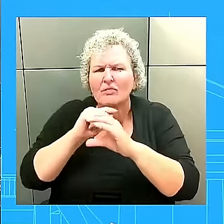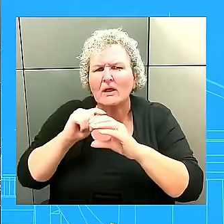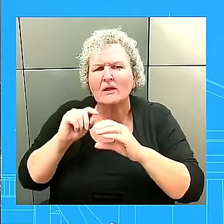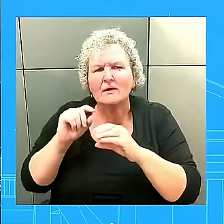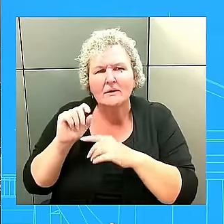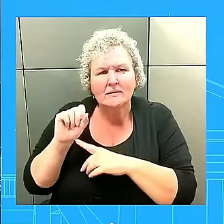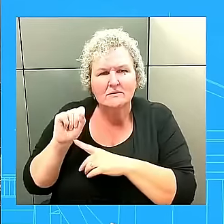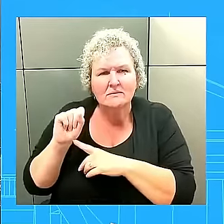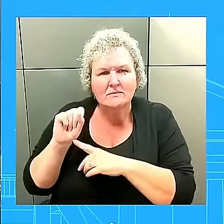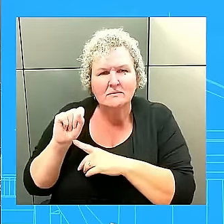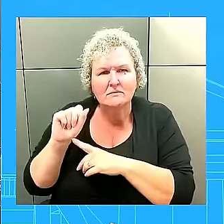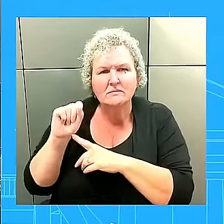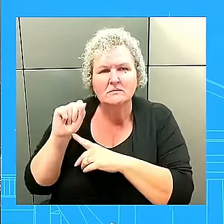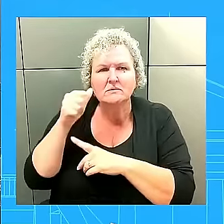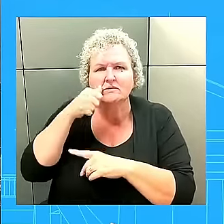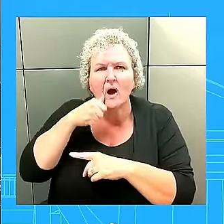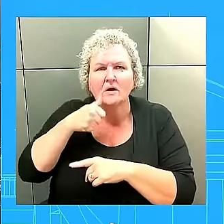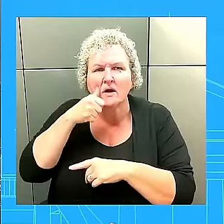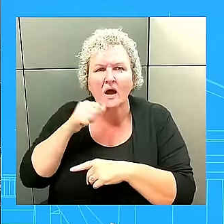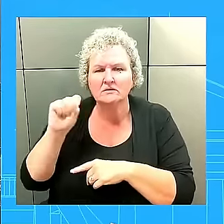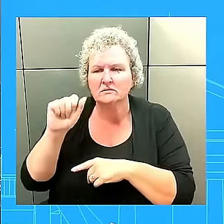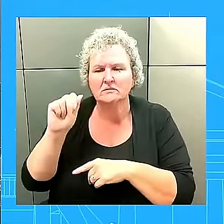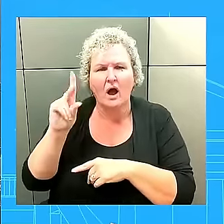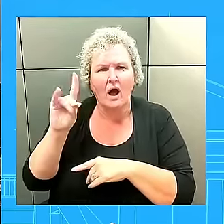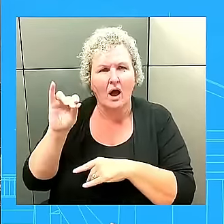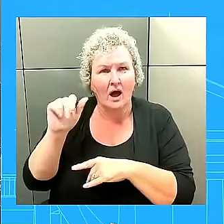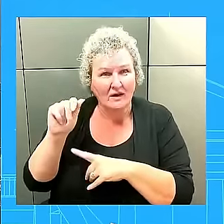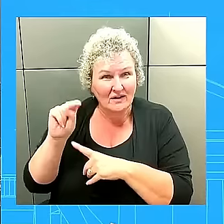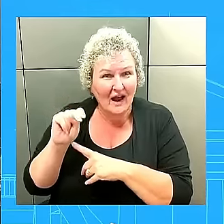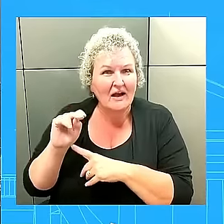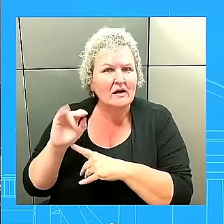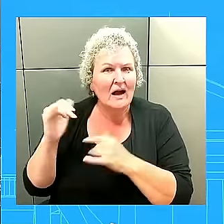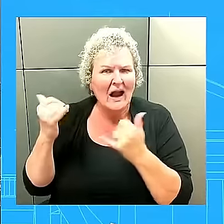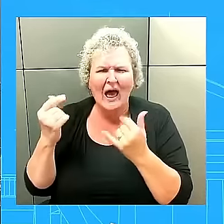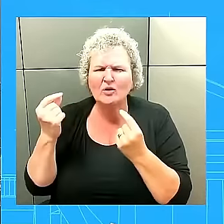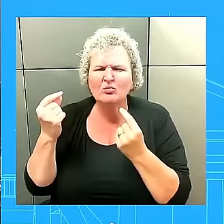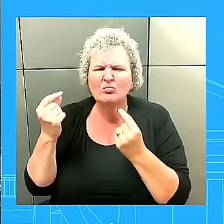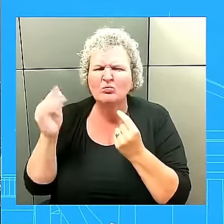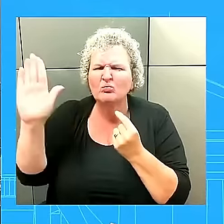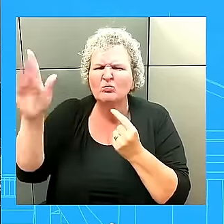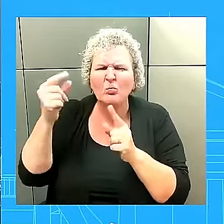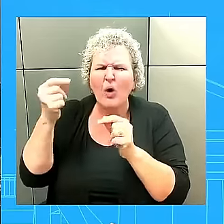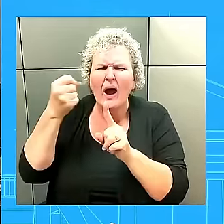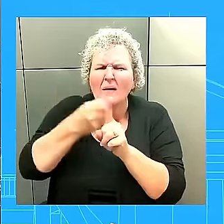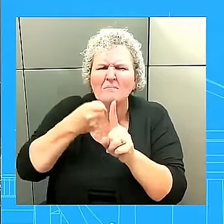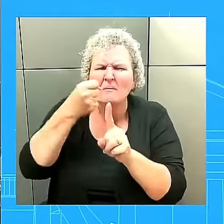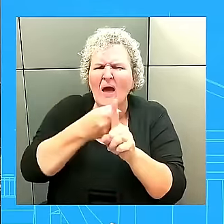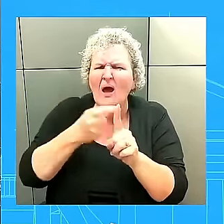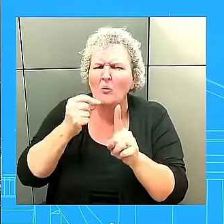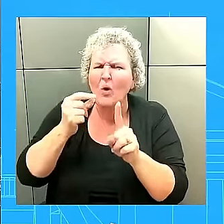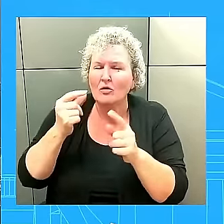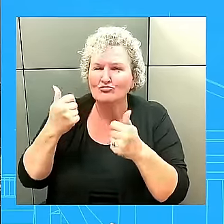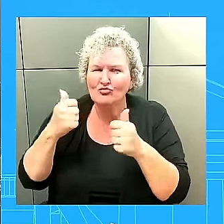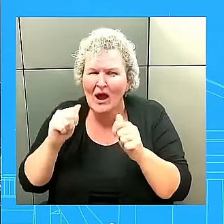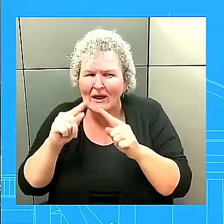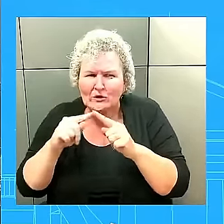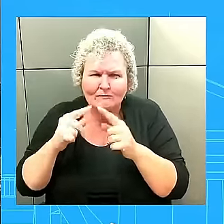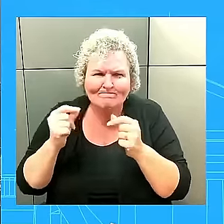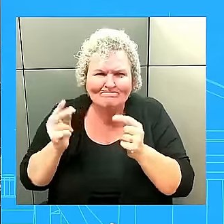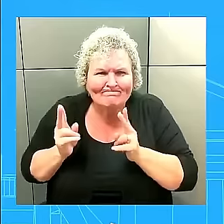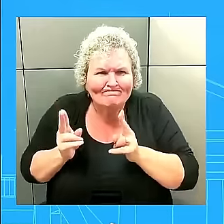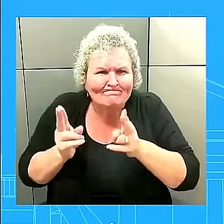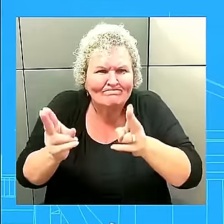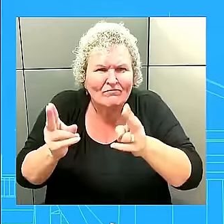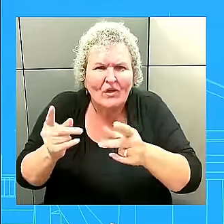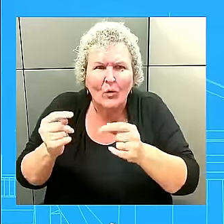believe that with the demise of Mr. Senwar and Hassan Nasrallah, you have better chances or worse chances for somebody to negotiate with? The ceasefire